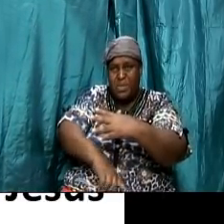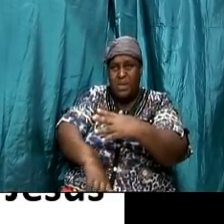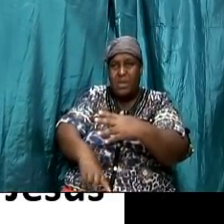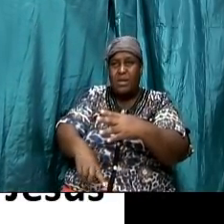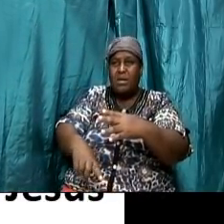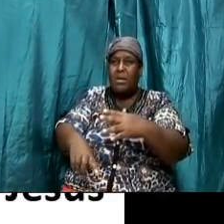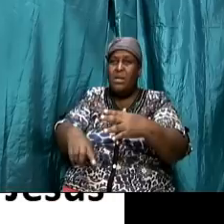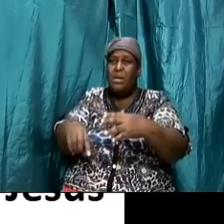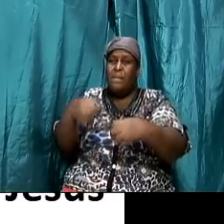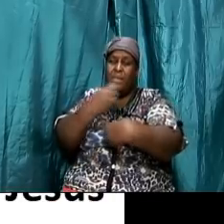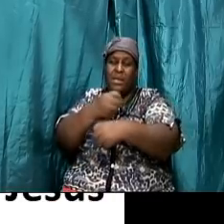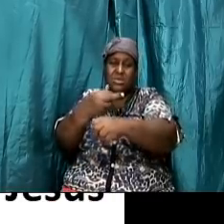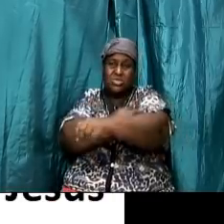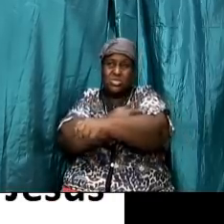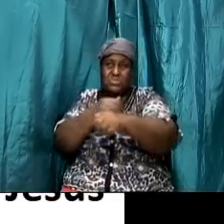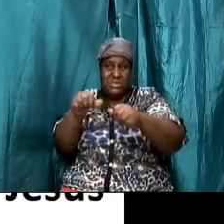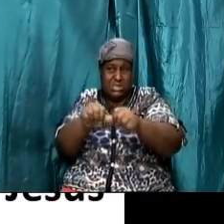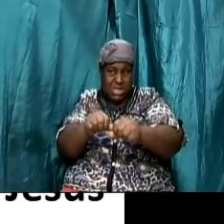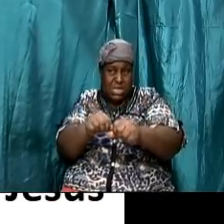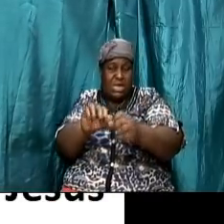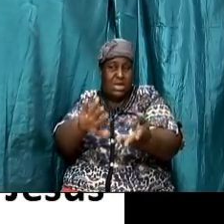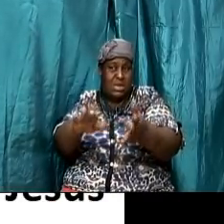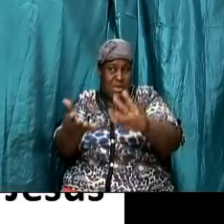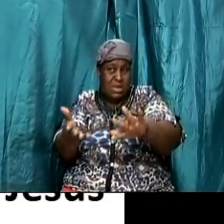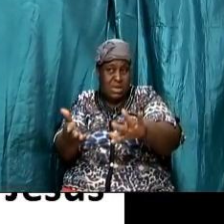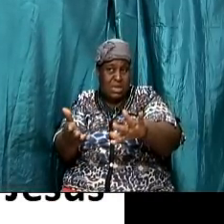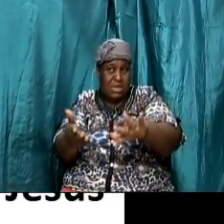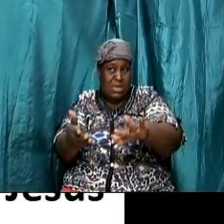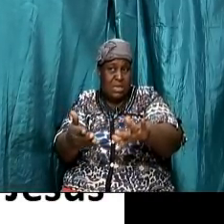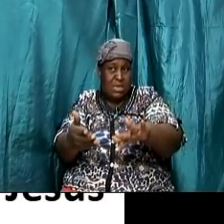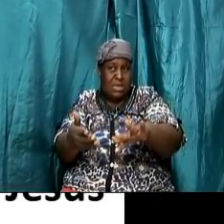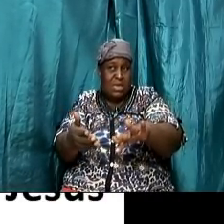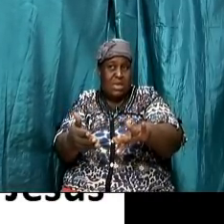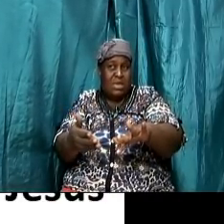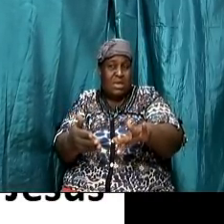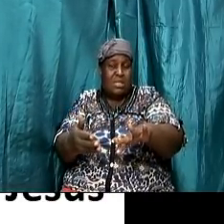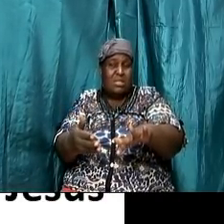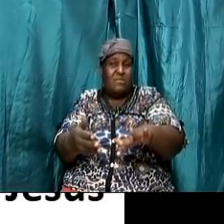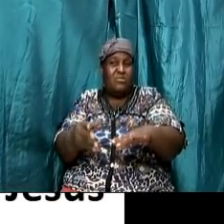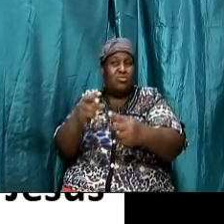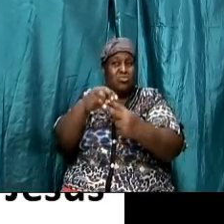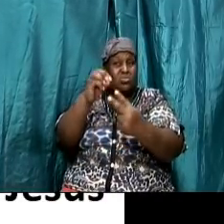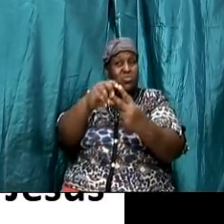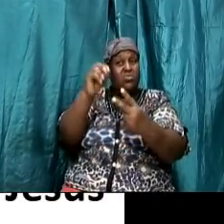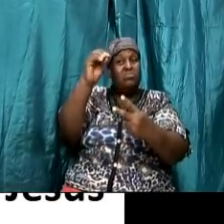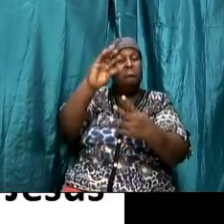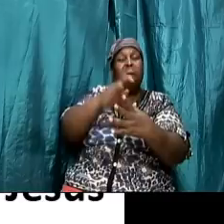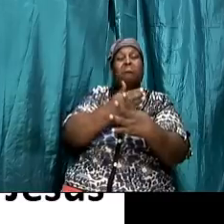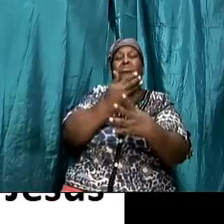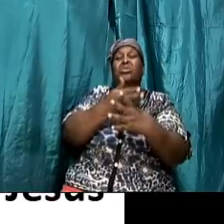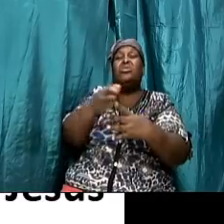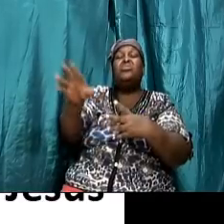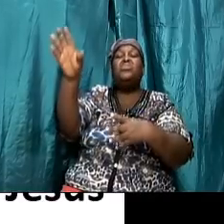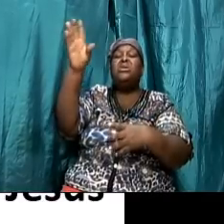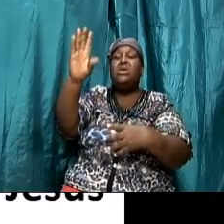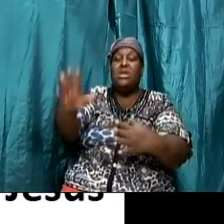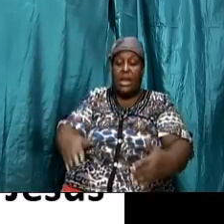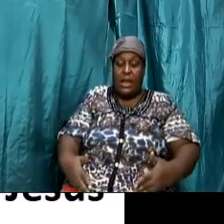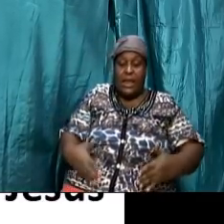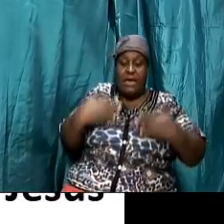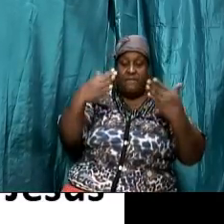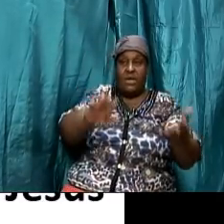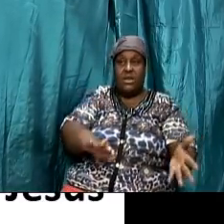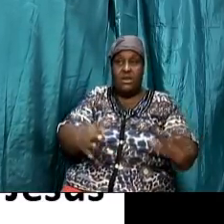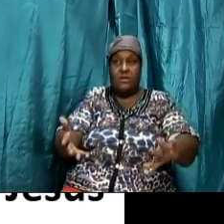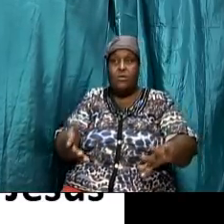him stay there and die if there is a case of life and death you have to choose life so